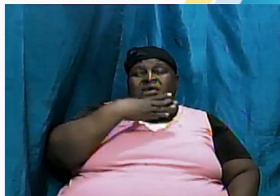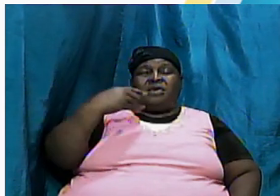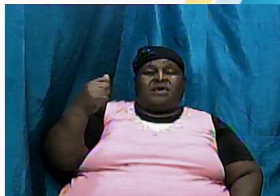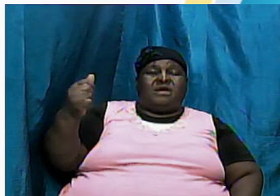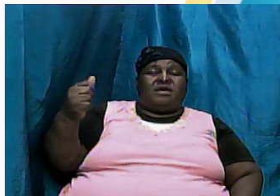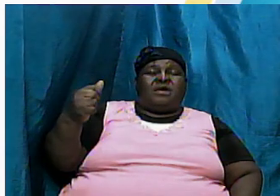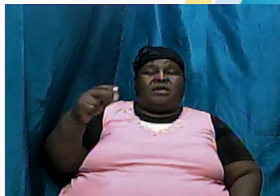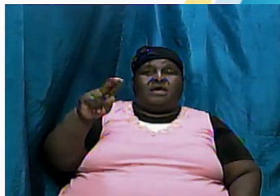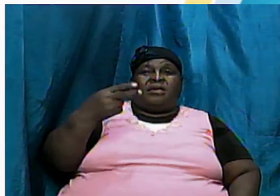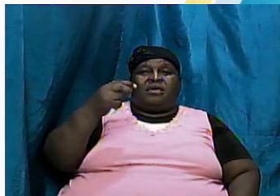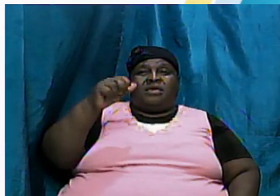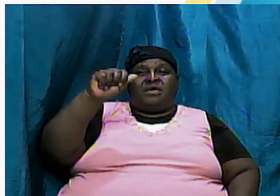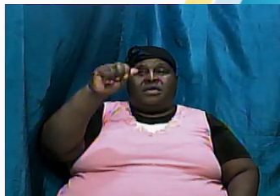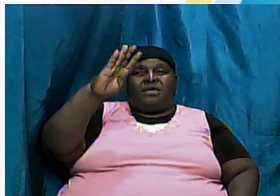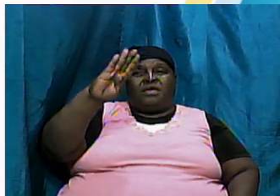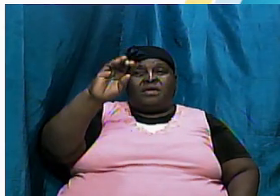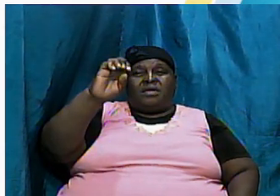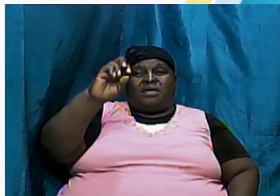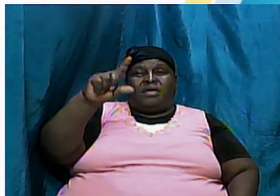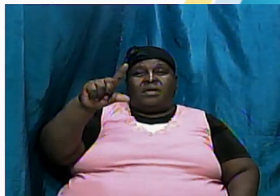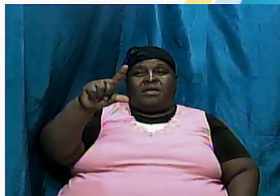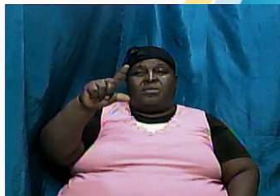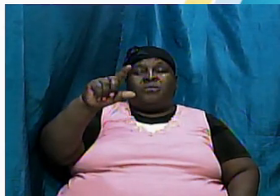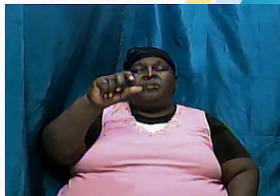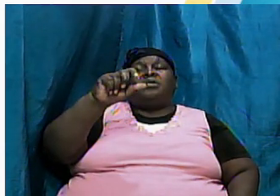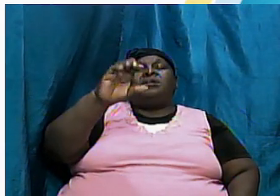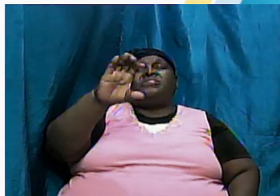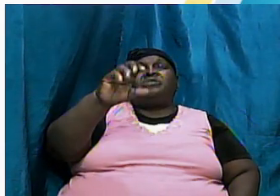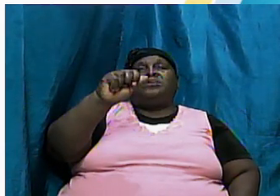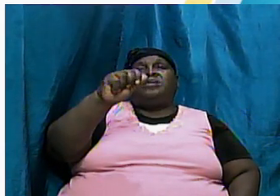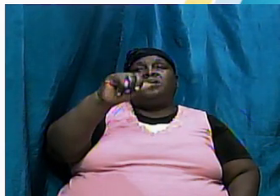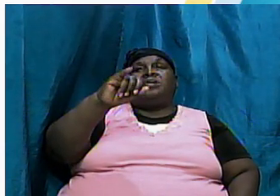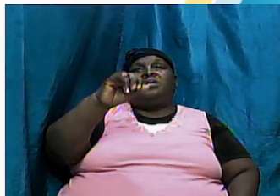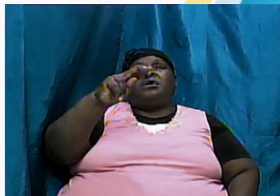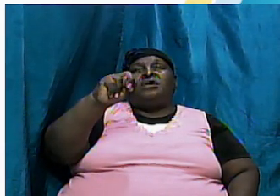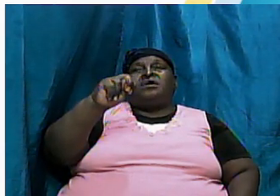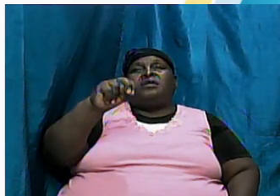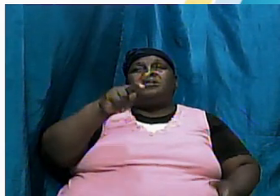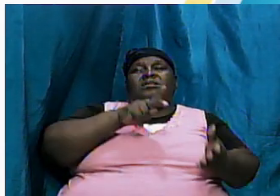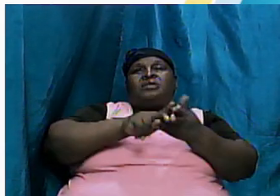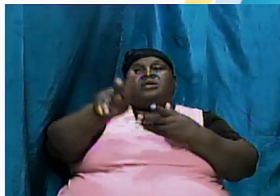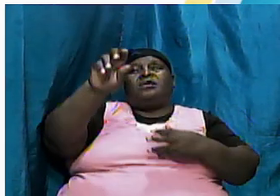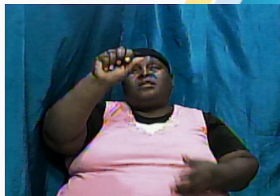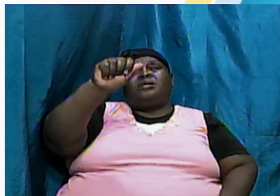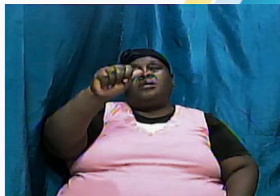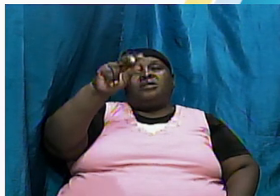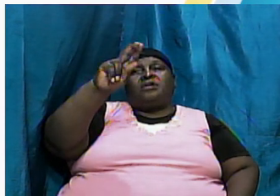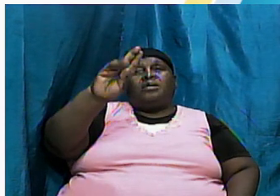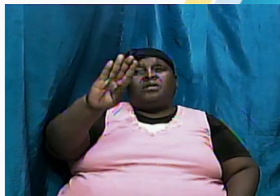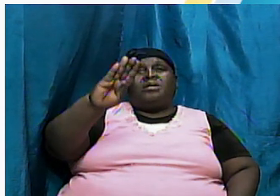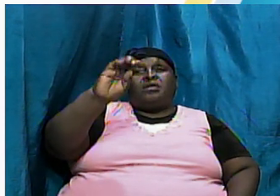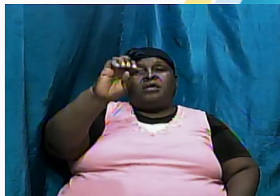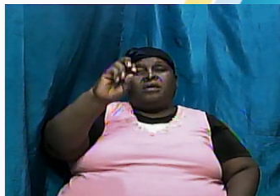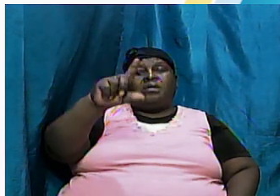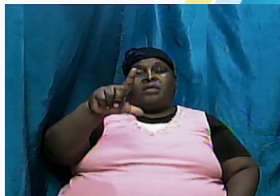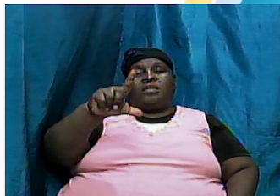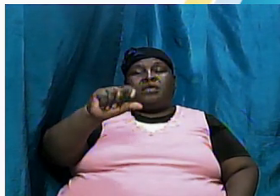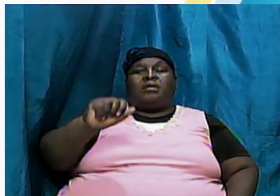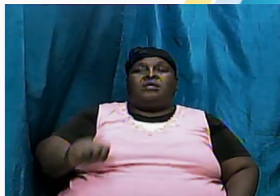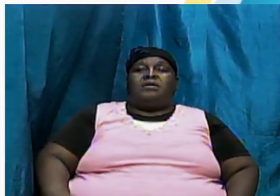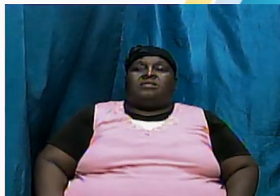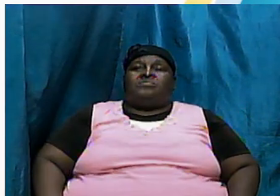this again whole lot of things can come from here but as we go on as we go on even though